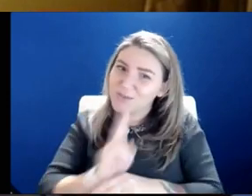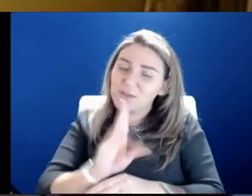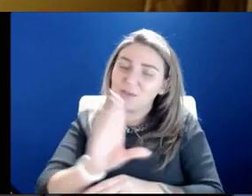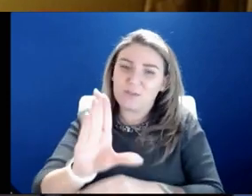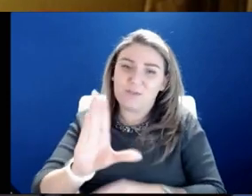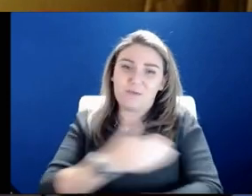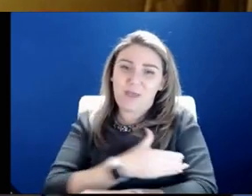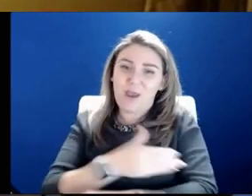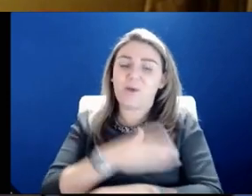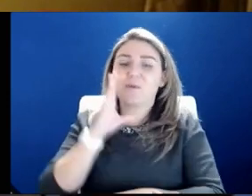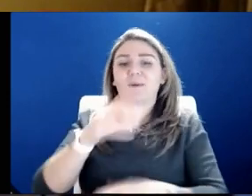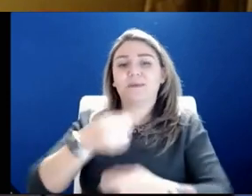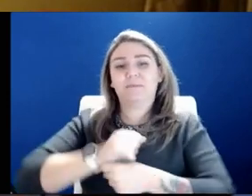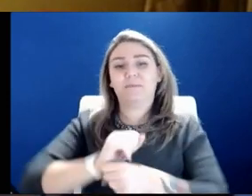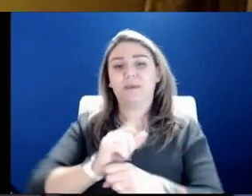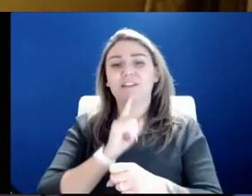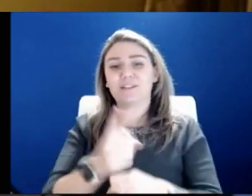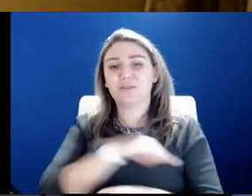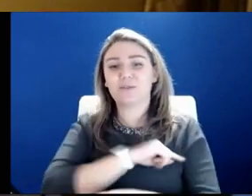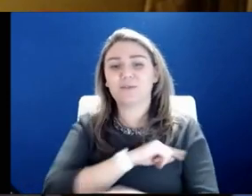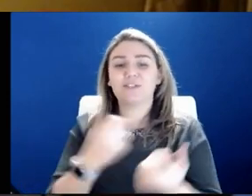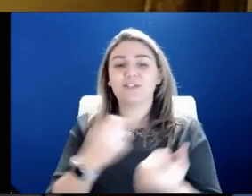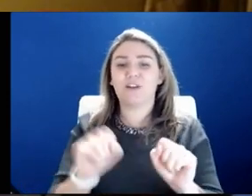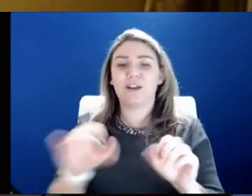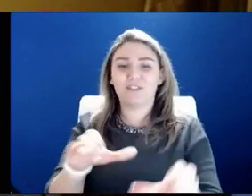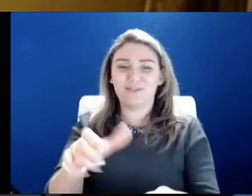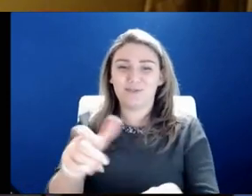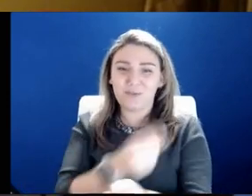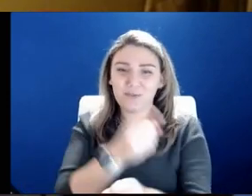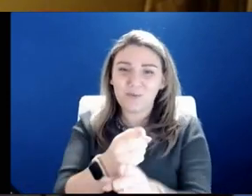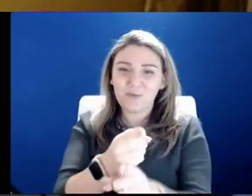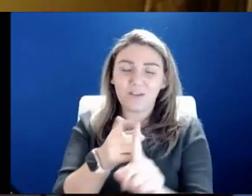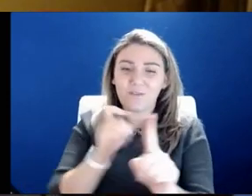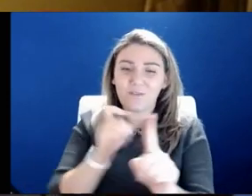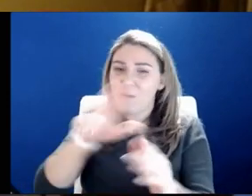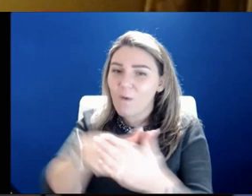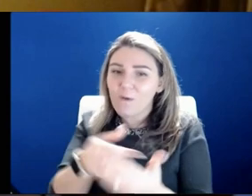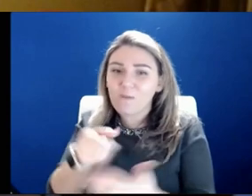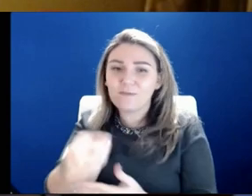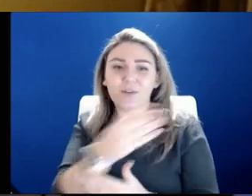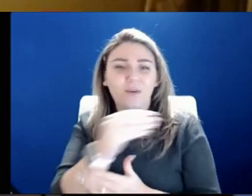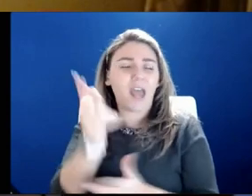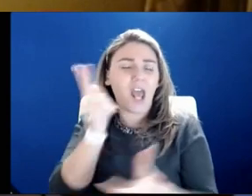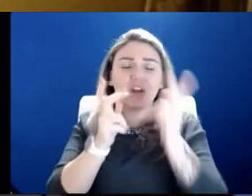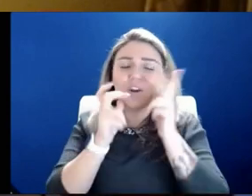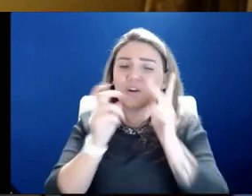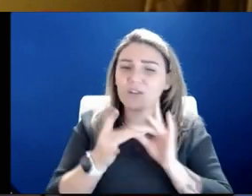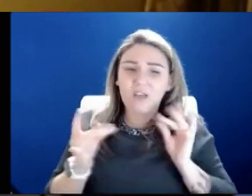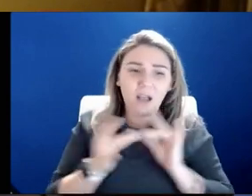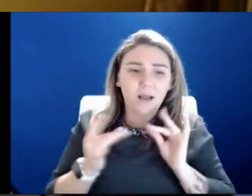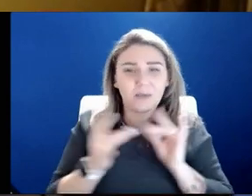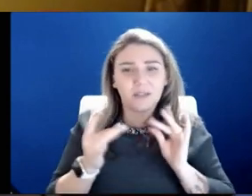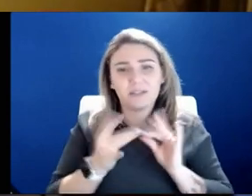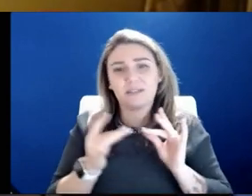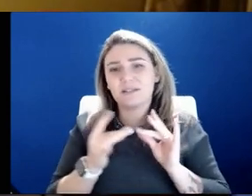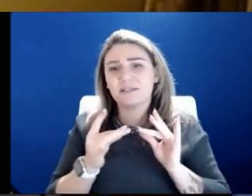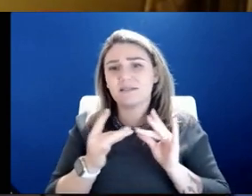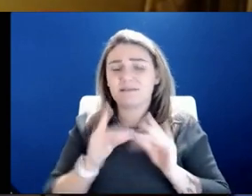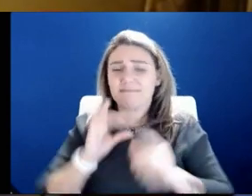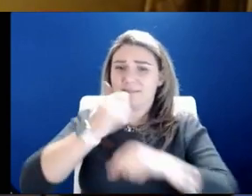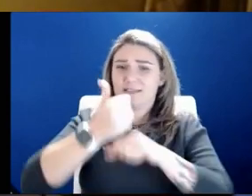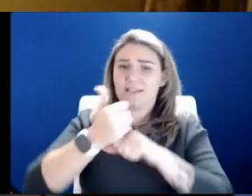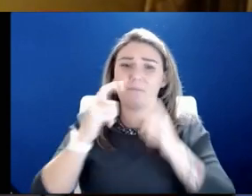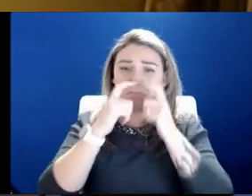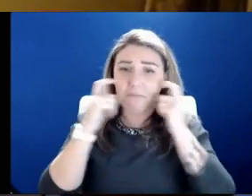we'll make sure that we try to do right by all of you. I certainly hear the comments relating to reinstituting a